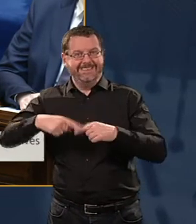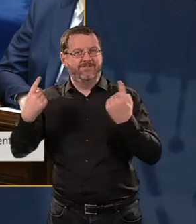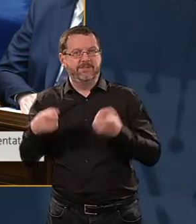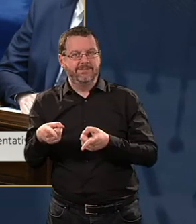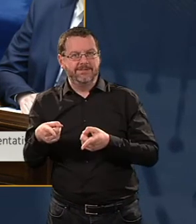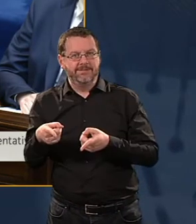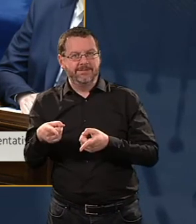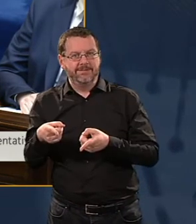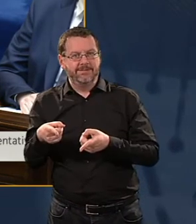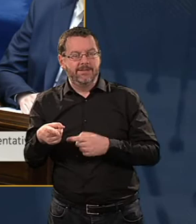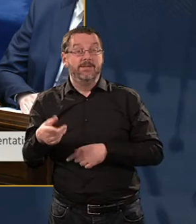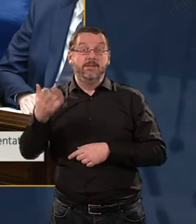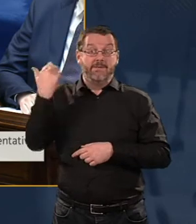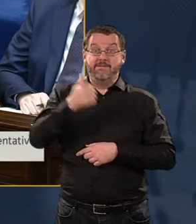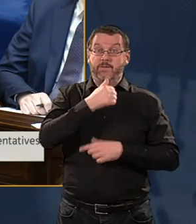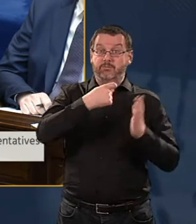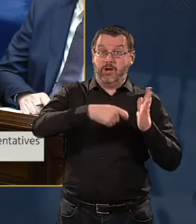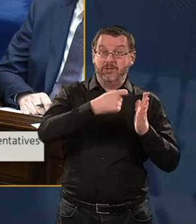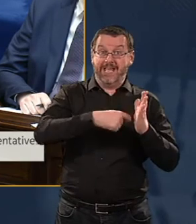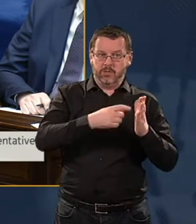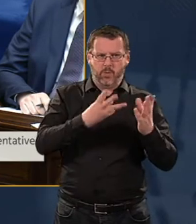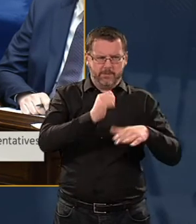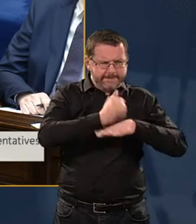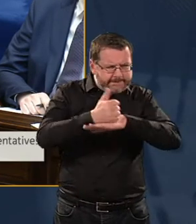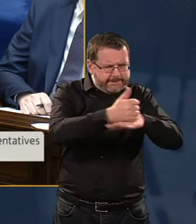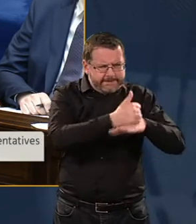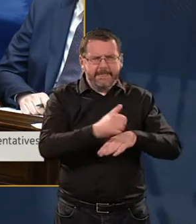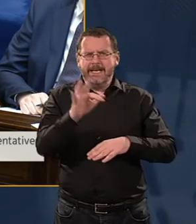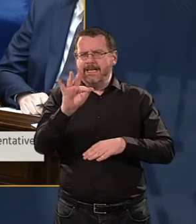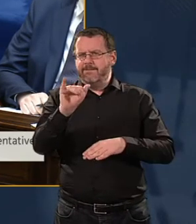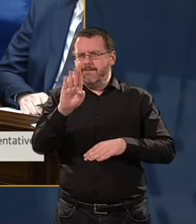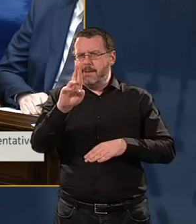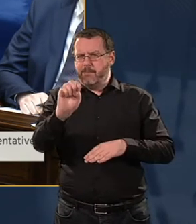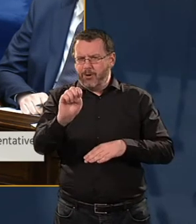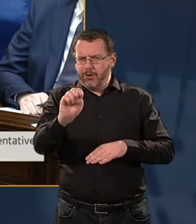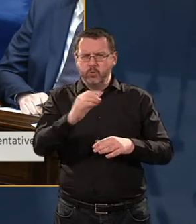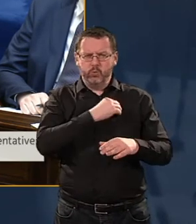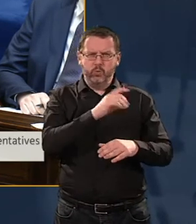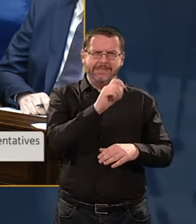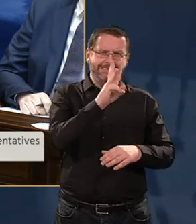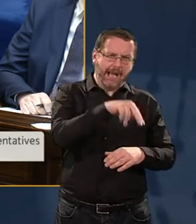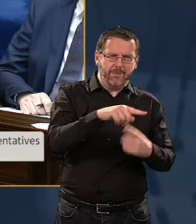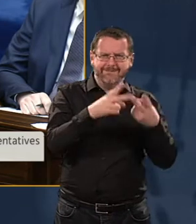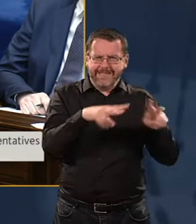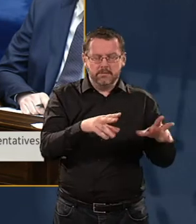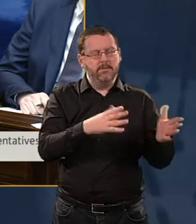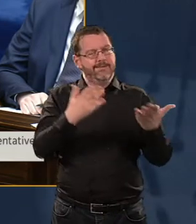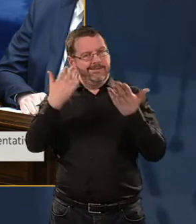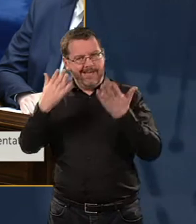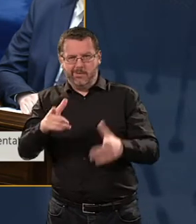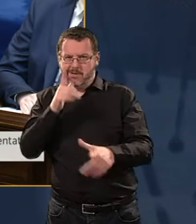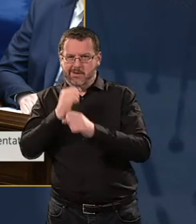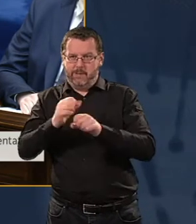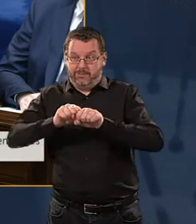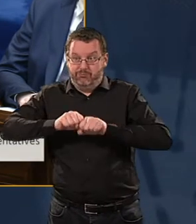Bringing fibre to the villages of Ireland is not the same as bringing fibre to 540,000 homes and farms and businesses